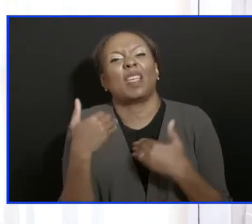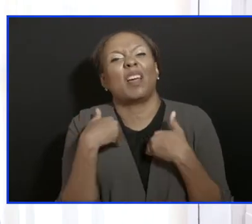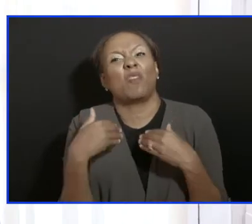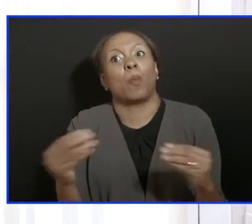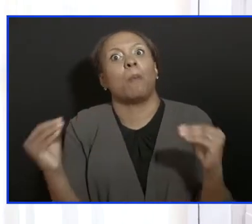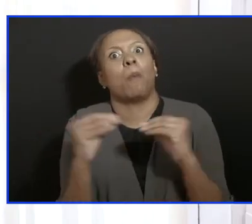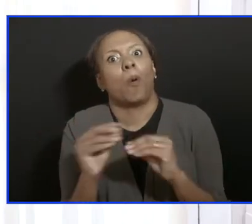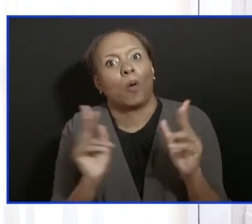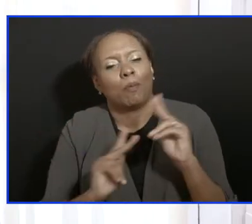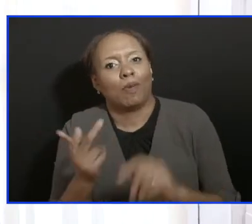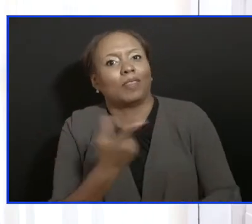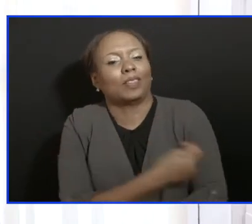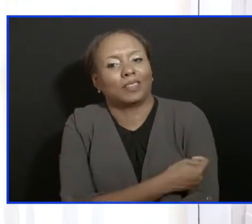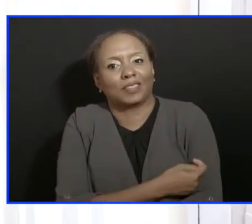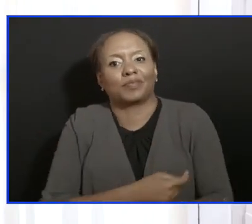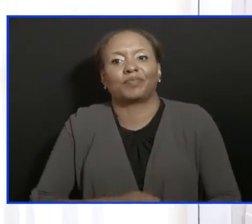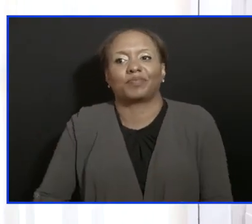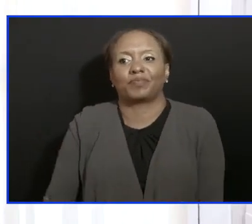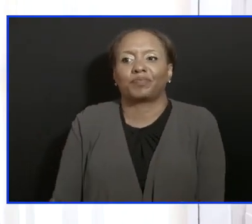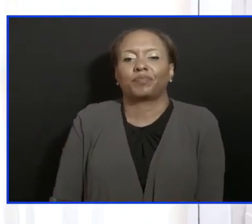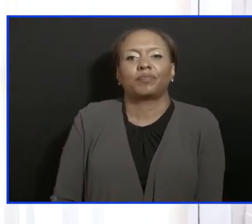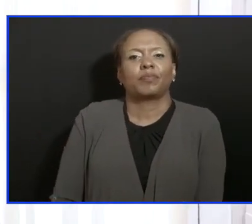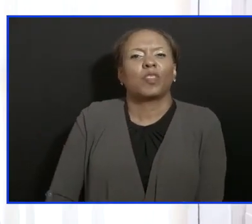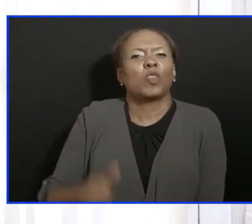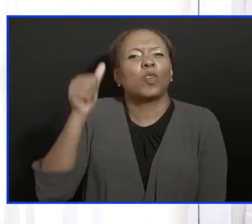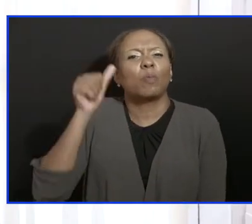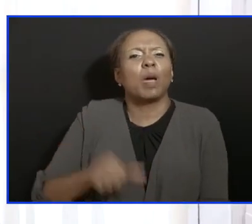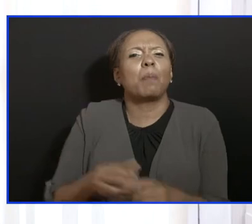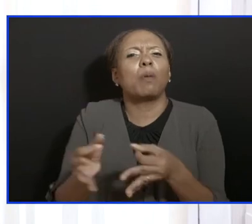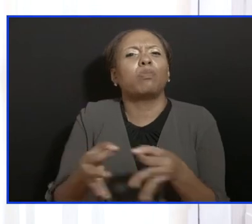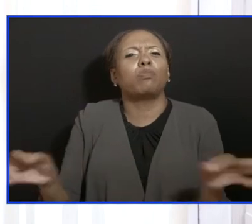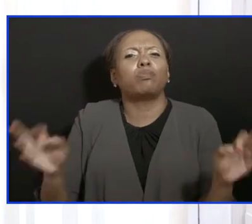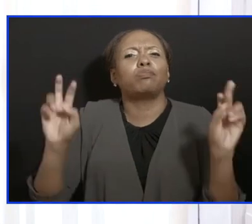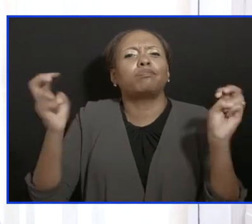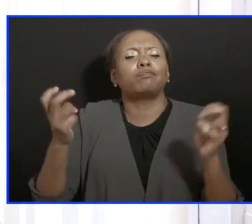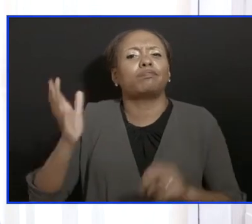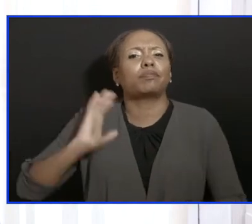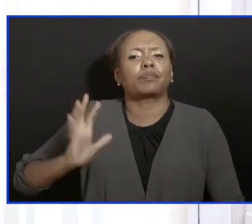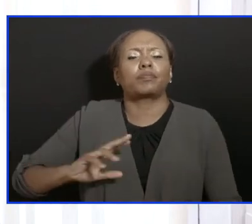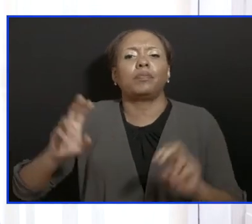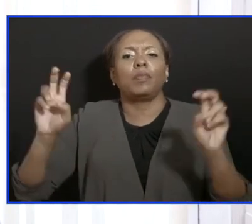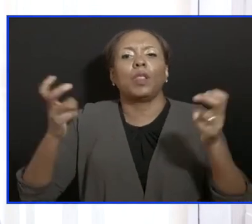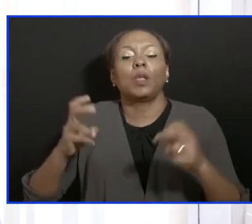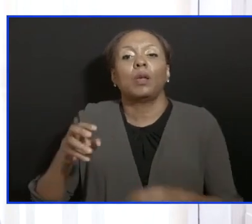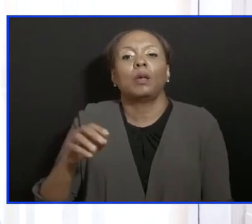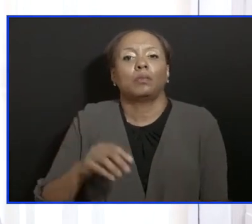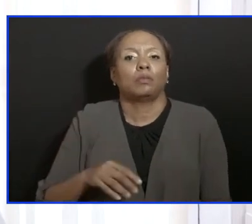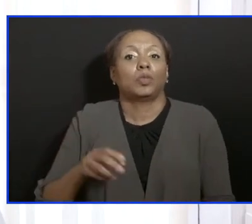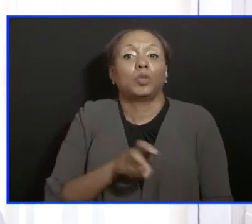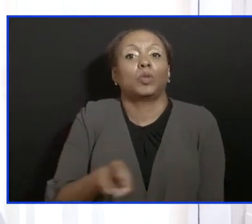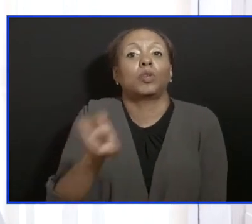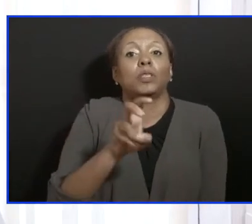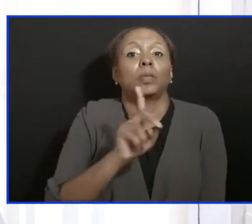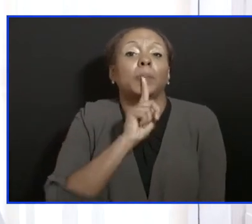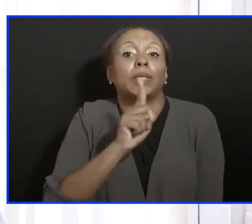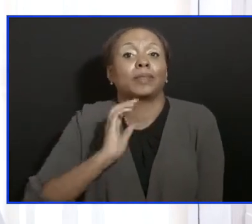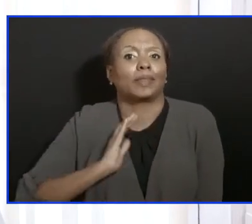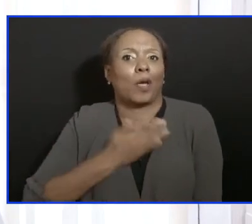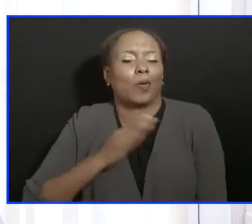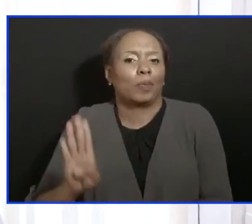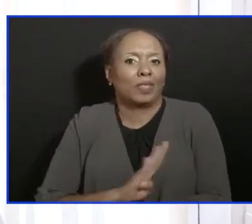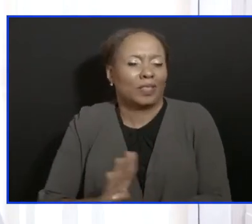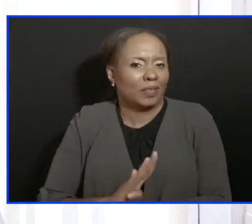We had a saying that tourism is our business, but COVID reconstruction is our business. And I'm not even talking about